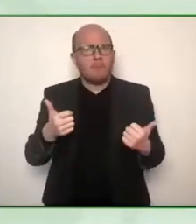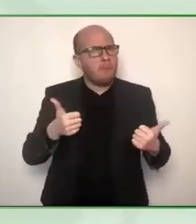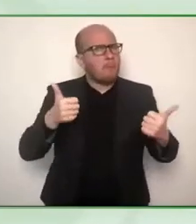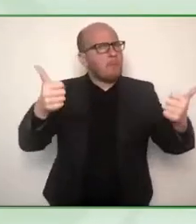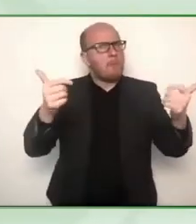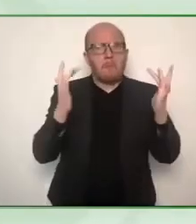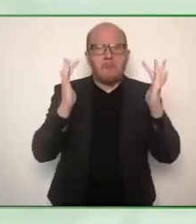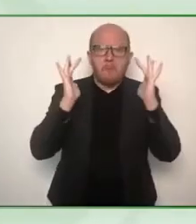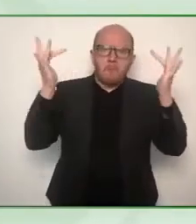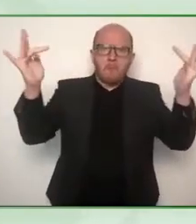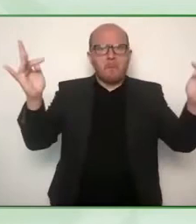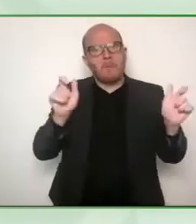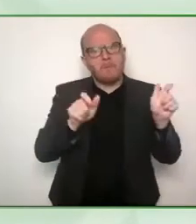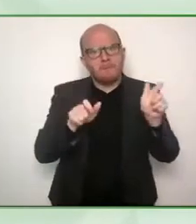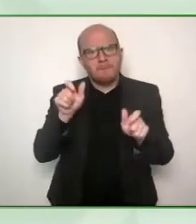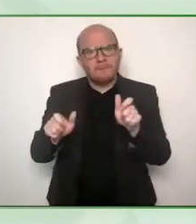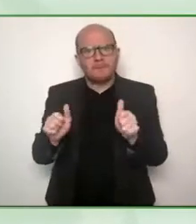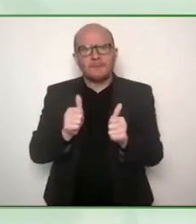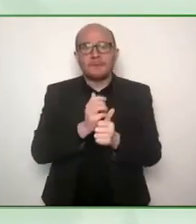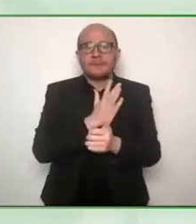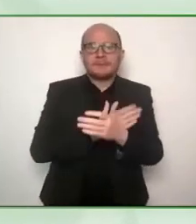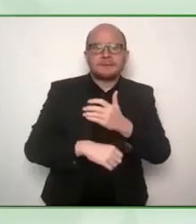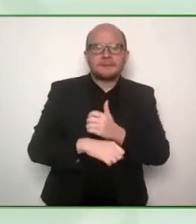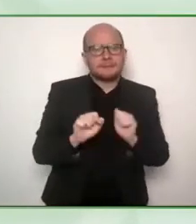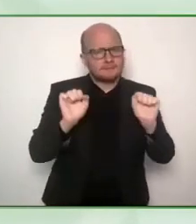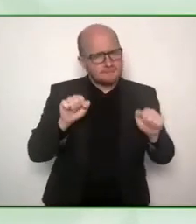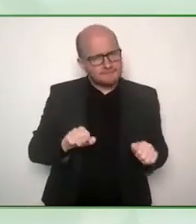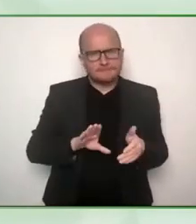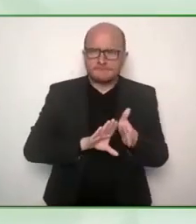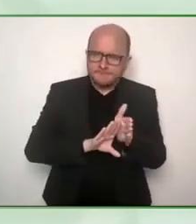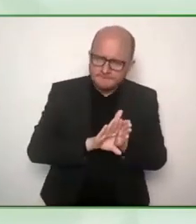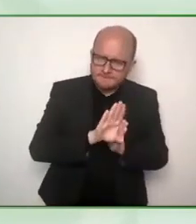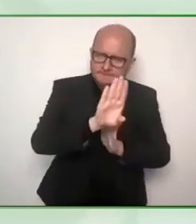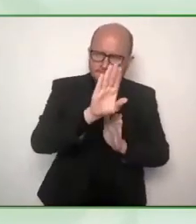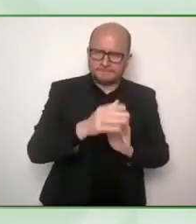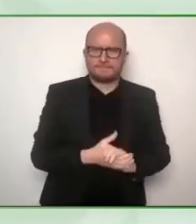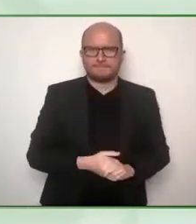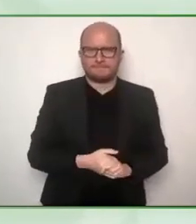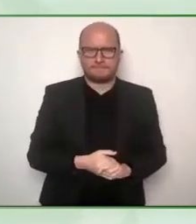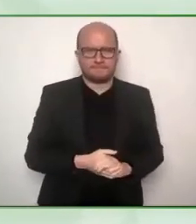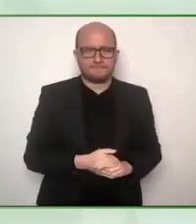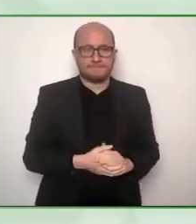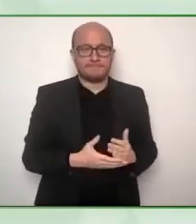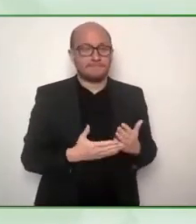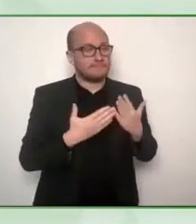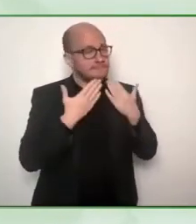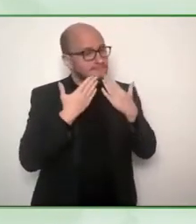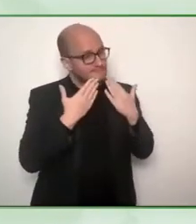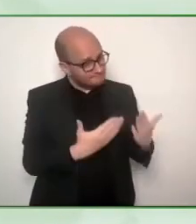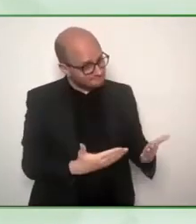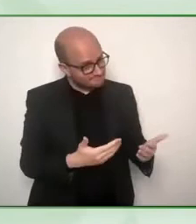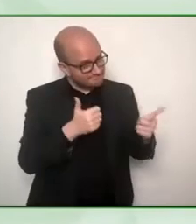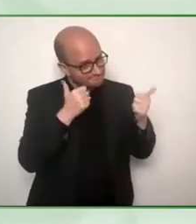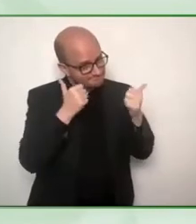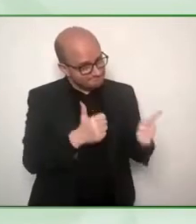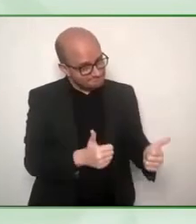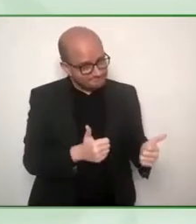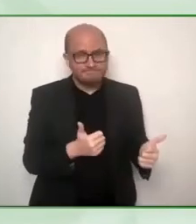thank you very much indeed Jennifer. Well as most of you will know both virtually and those in person here